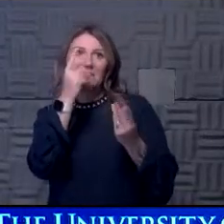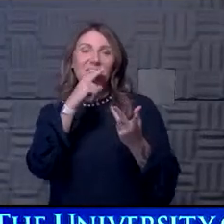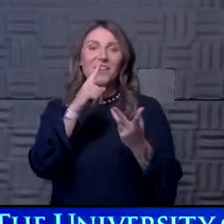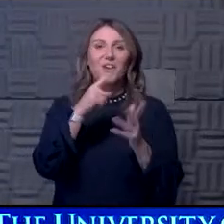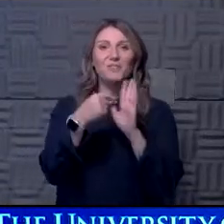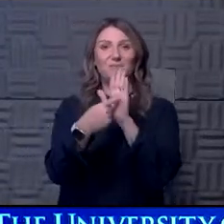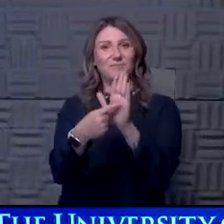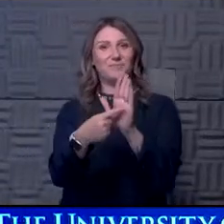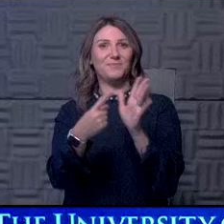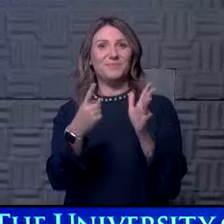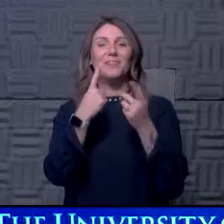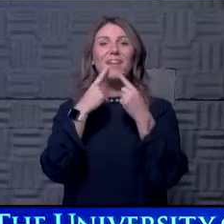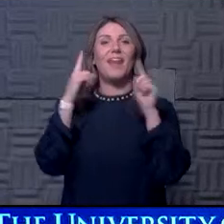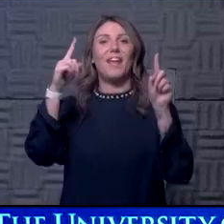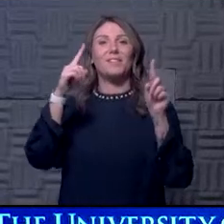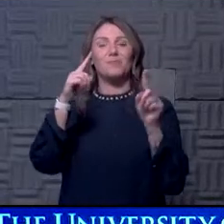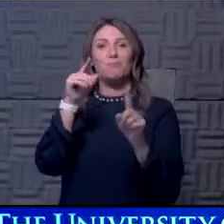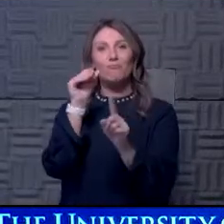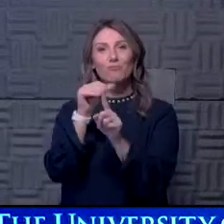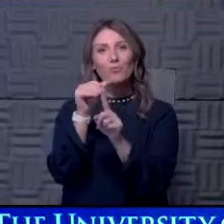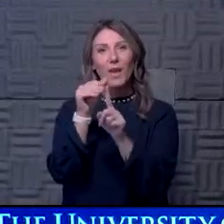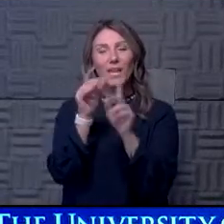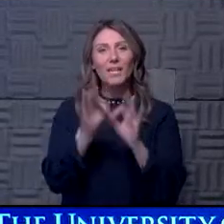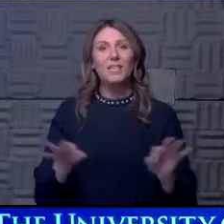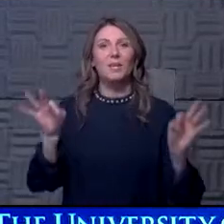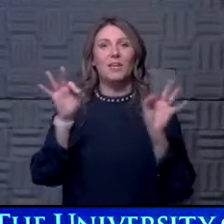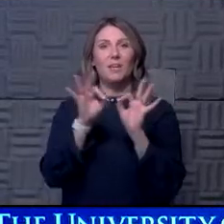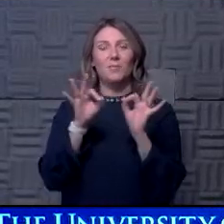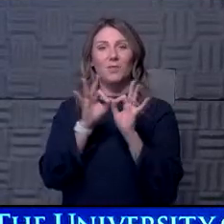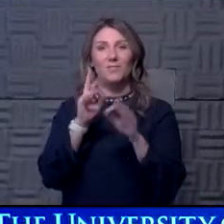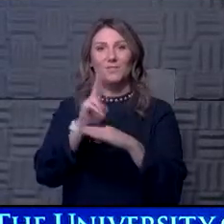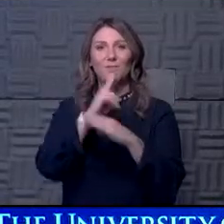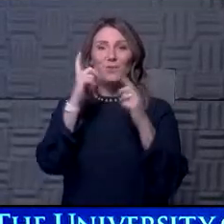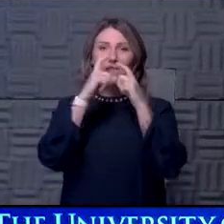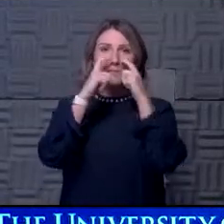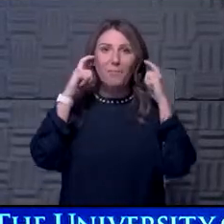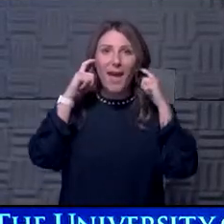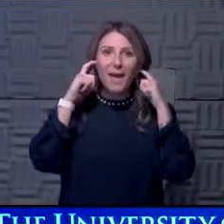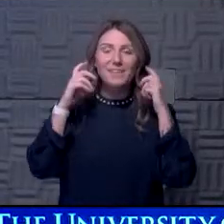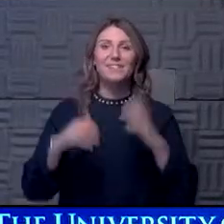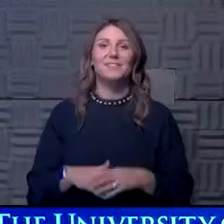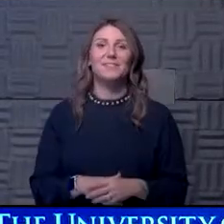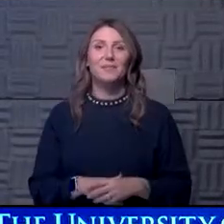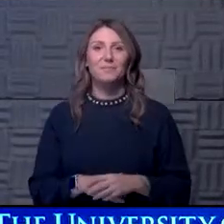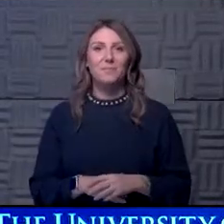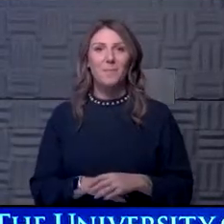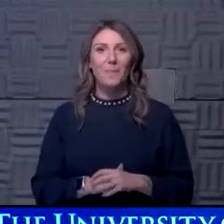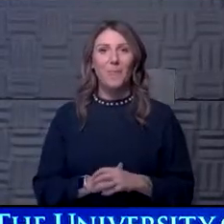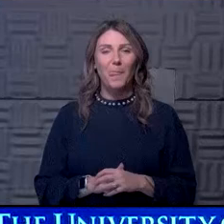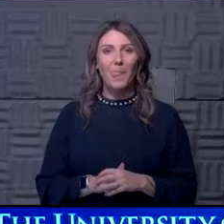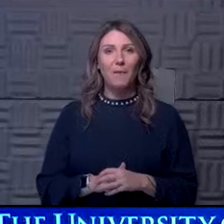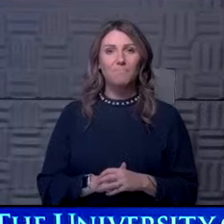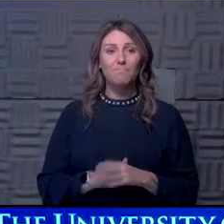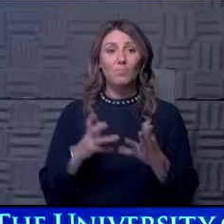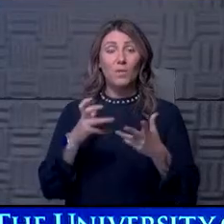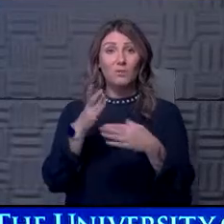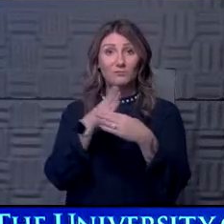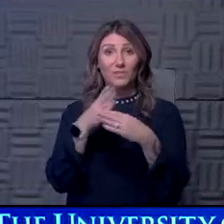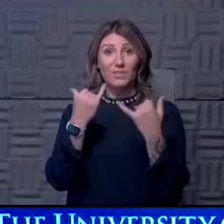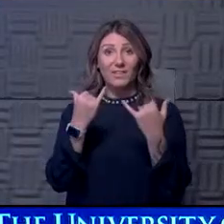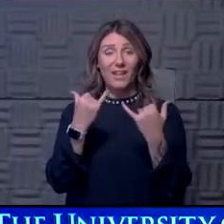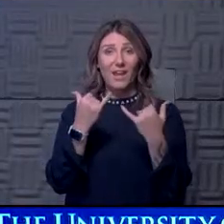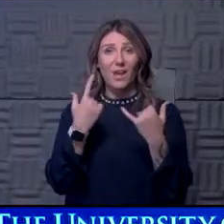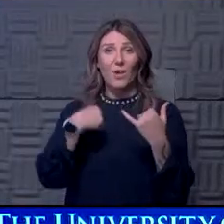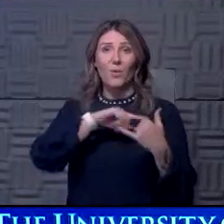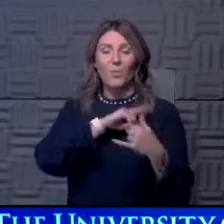service announcement, uh, to remind us of the importance of wearing masks. Um, we want to share it with you now